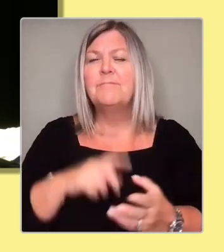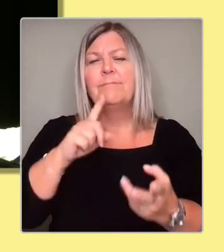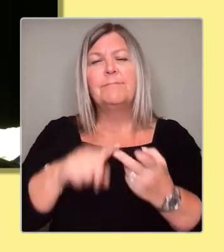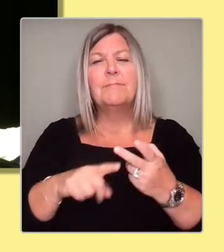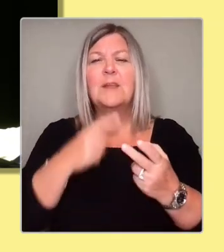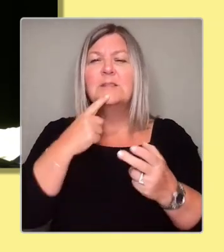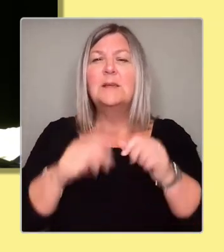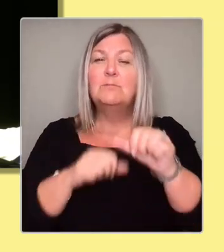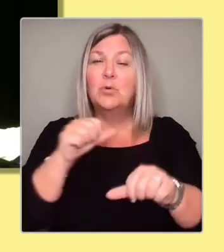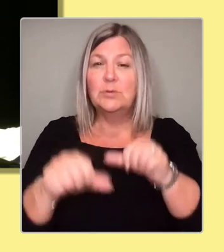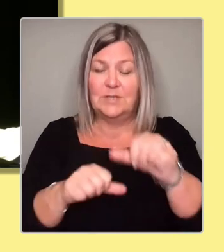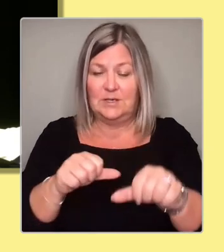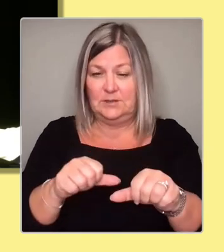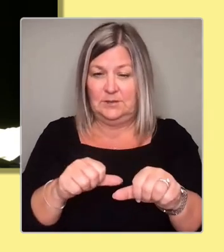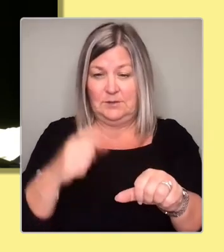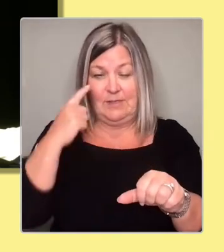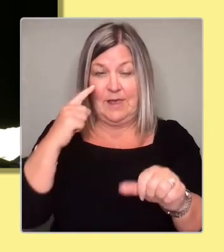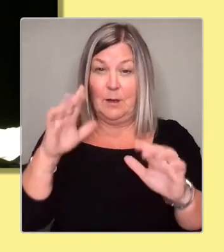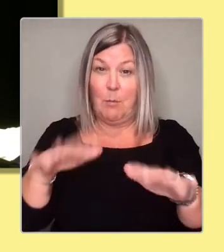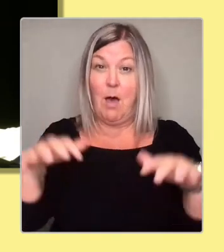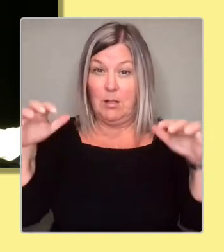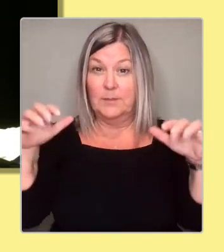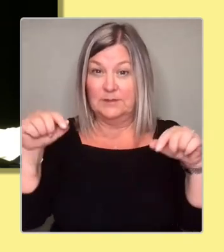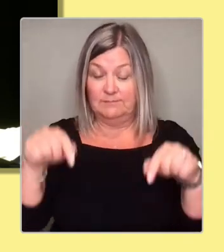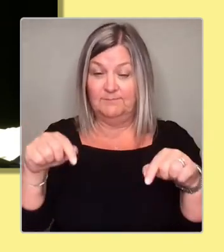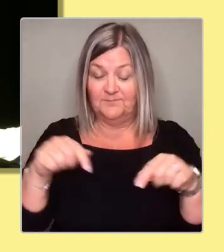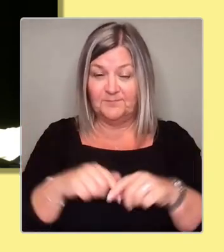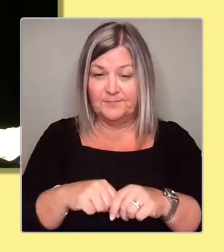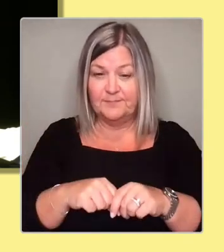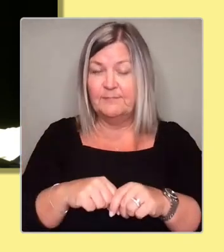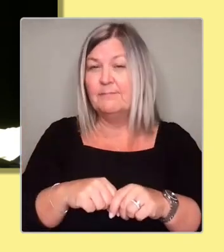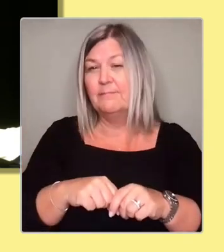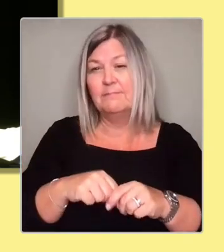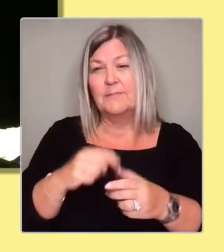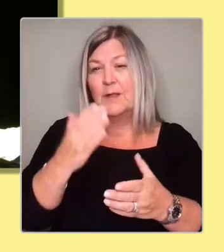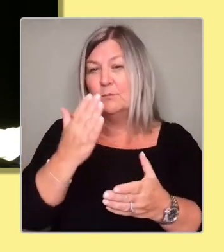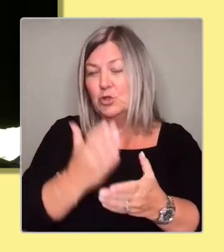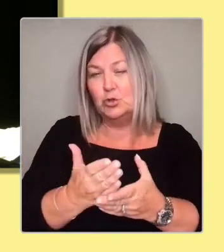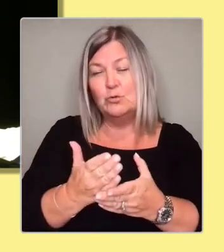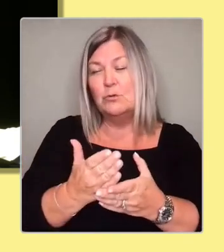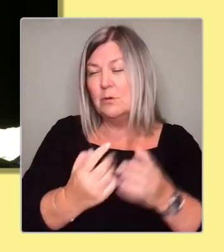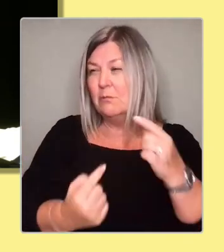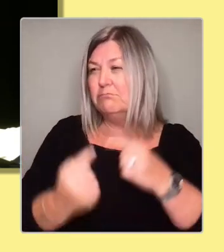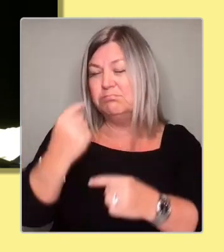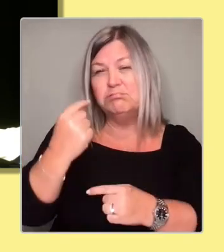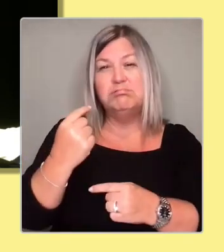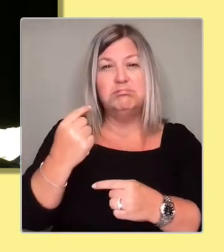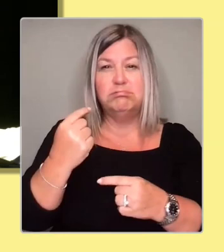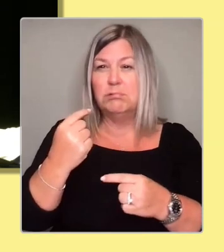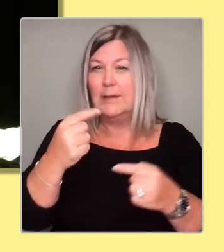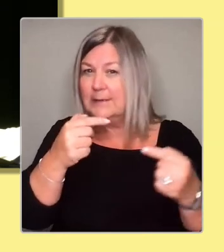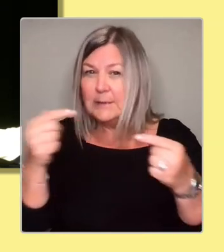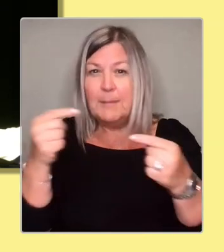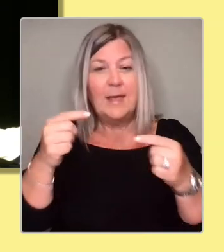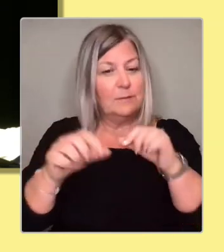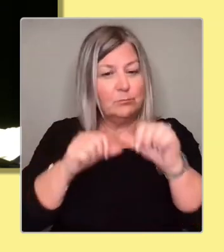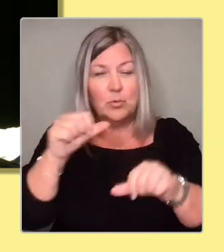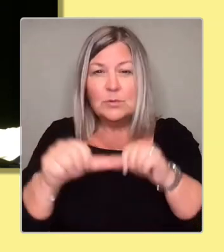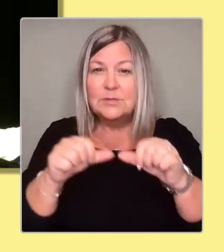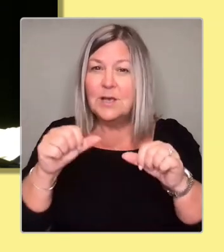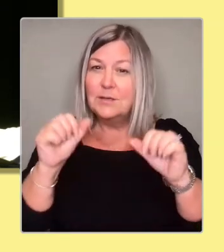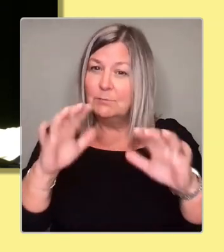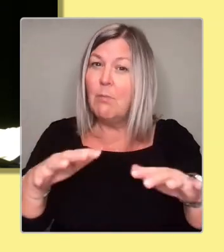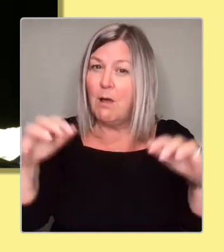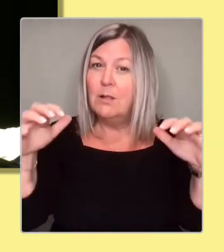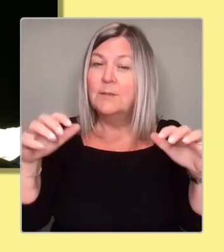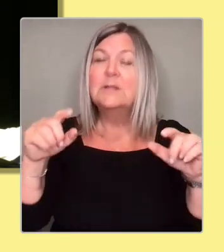People may well have been endlessly debating the process. What they were doing was making sure that the case for a Scottish